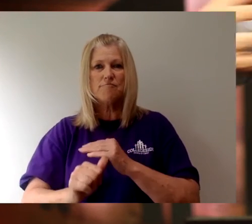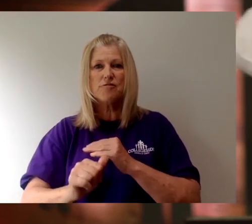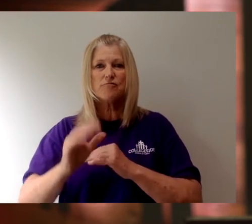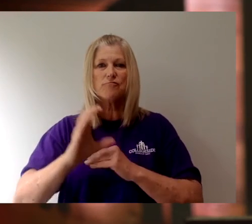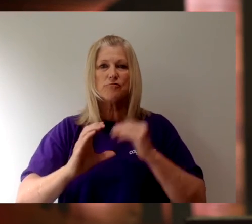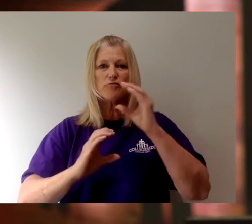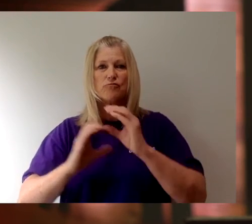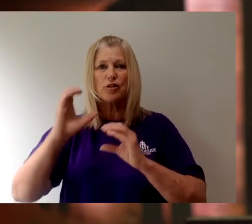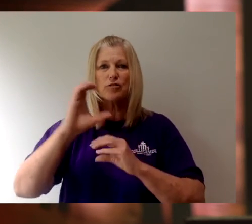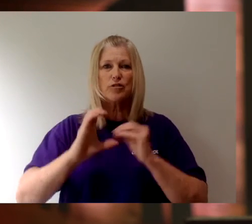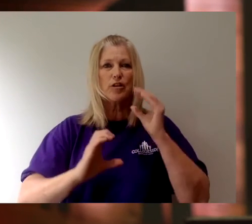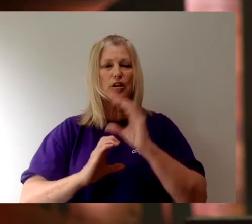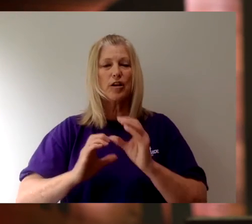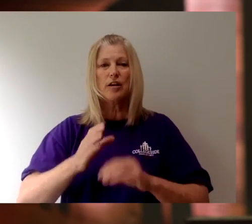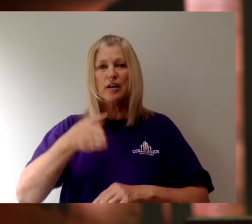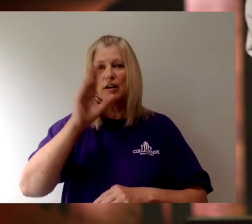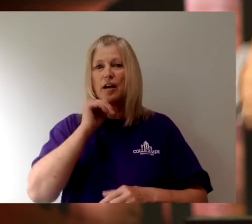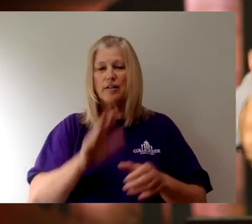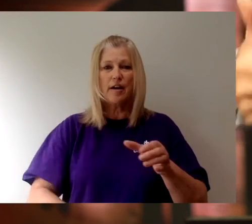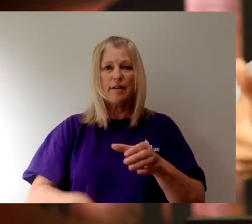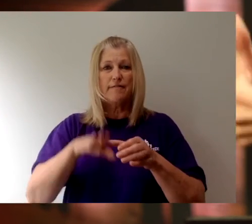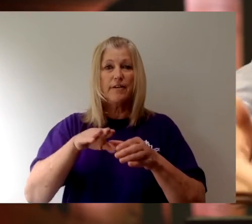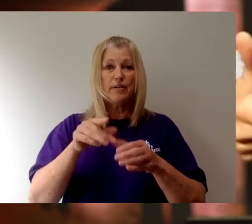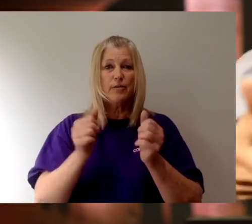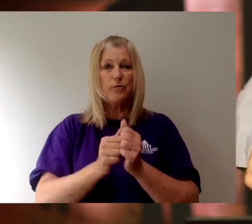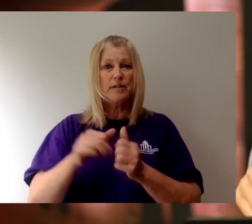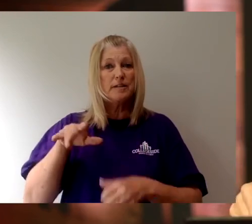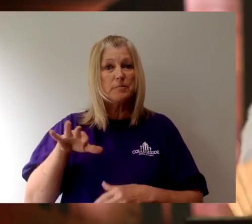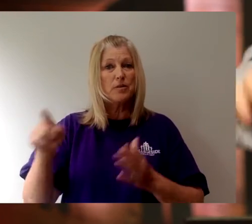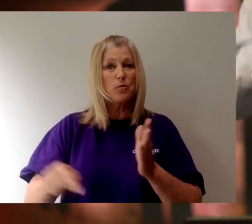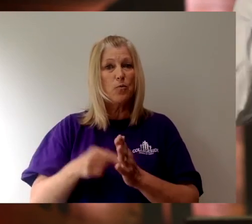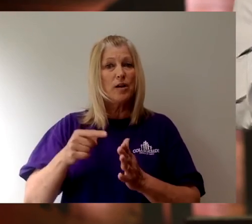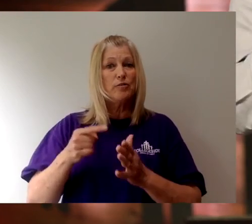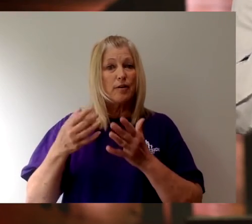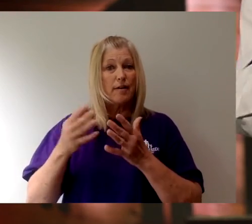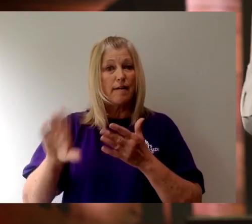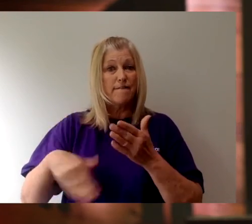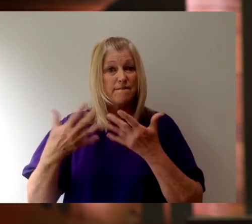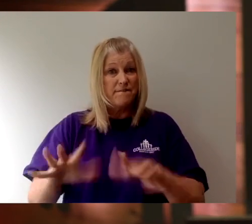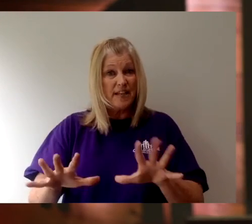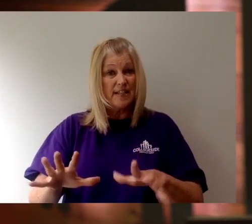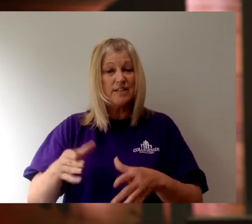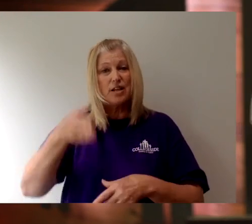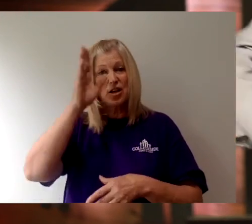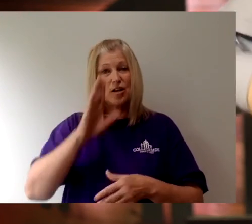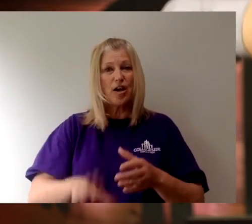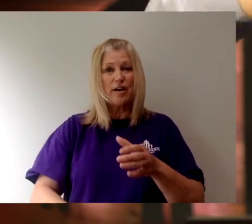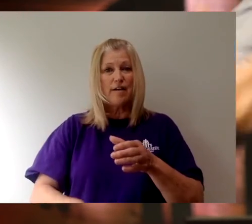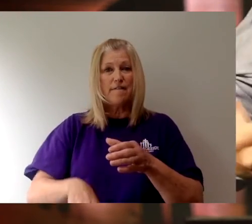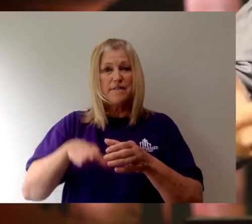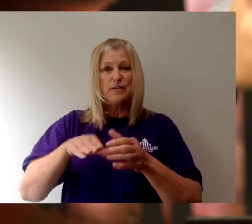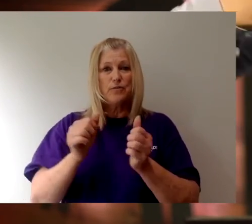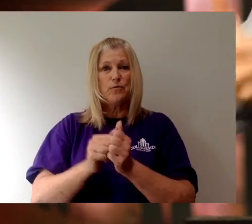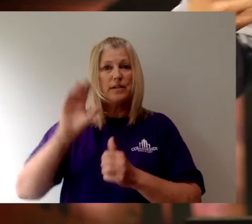God doesn't fill you with His presence once you are complete. God fills you with His presence as you